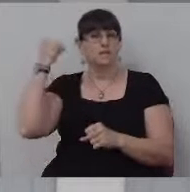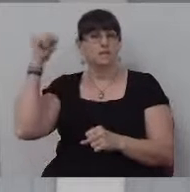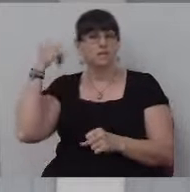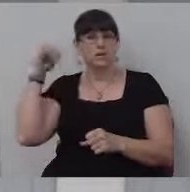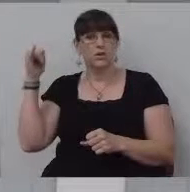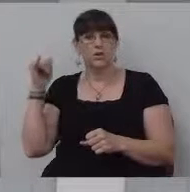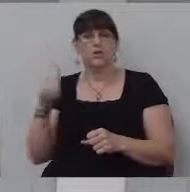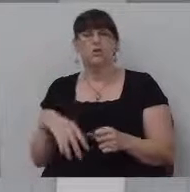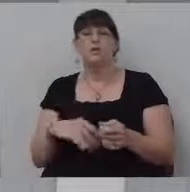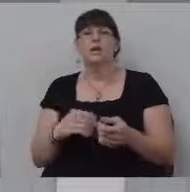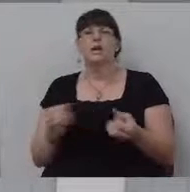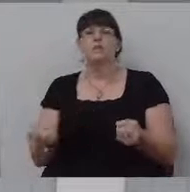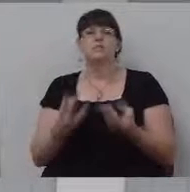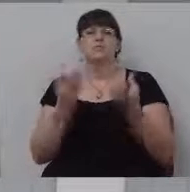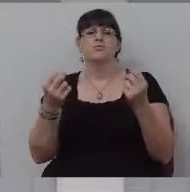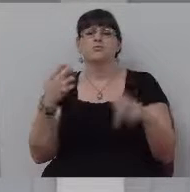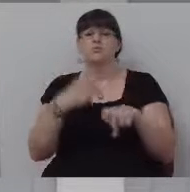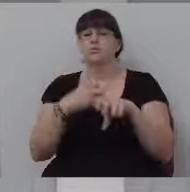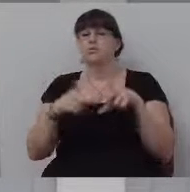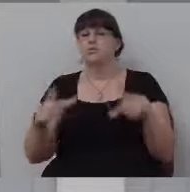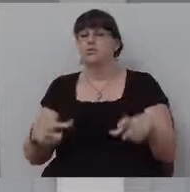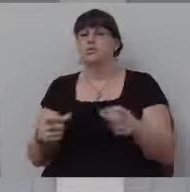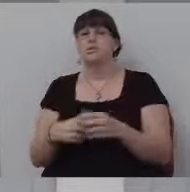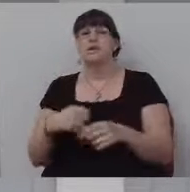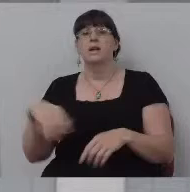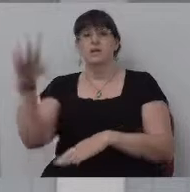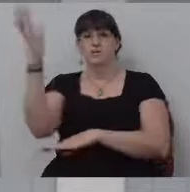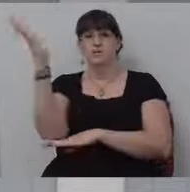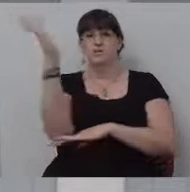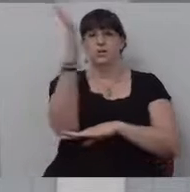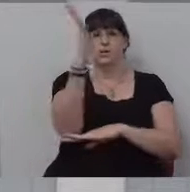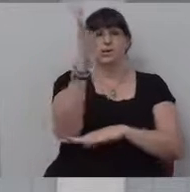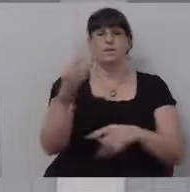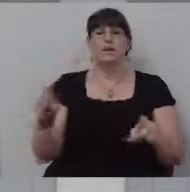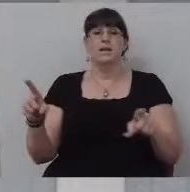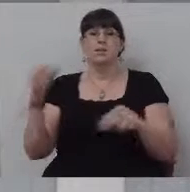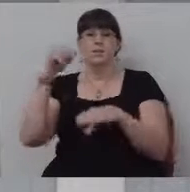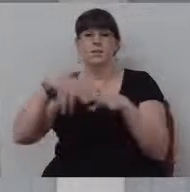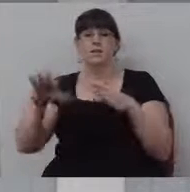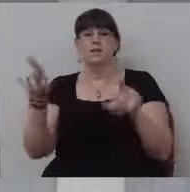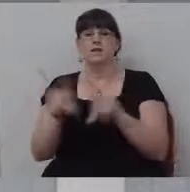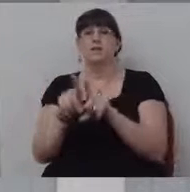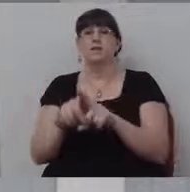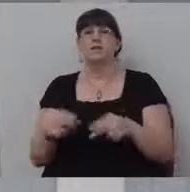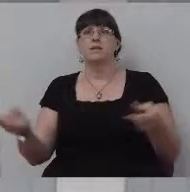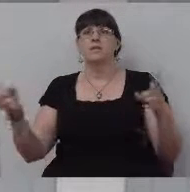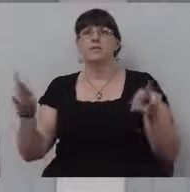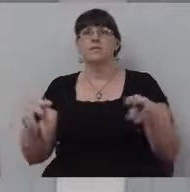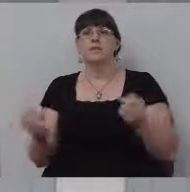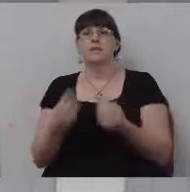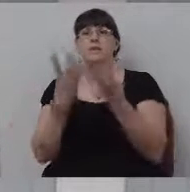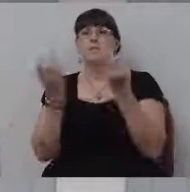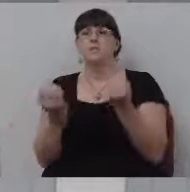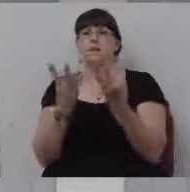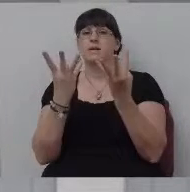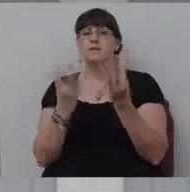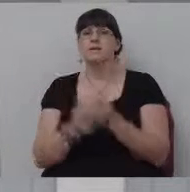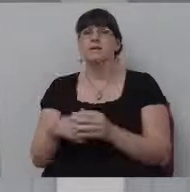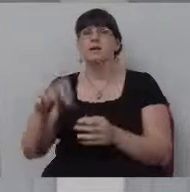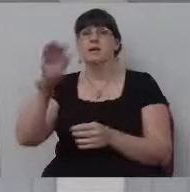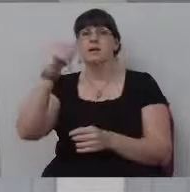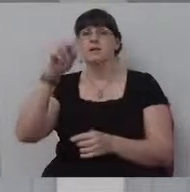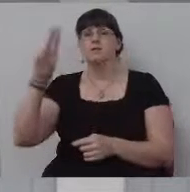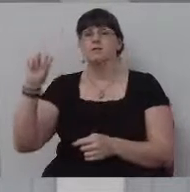as plenteous of stones and cedar trees made. He is a sycamore trees that are in the in the veil of abundance for abundance. And